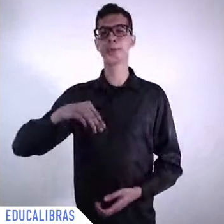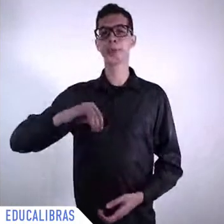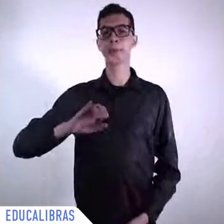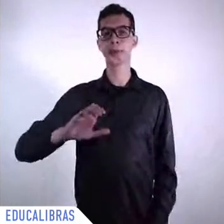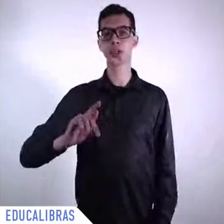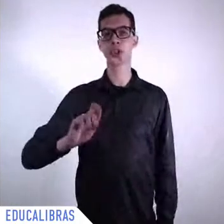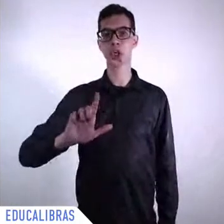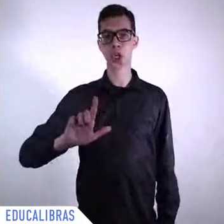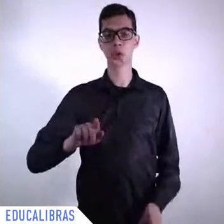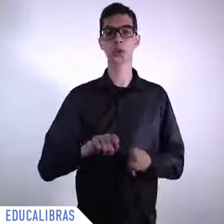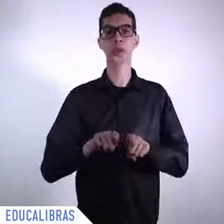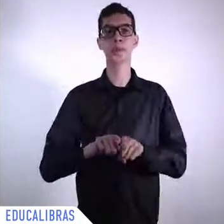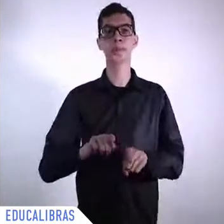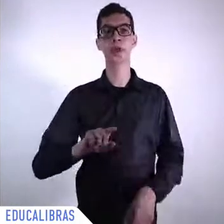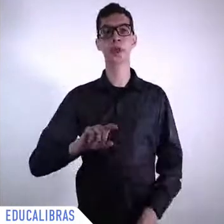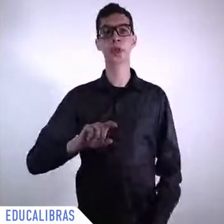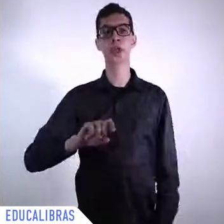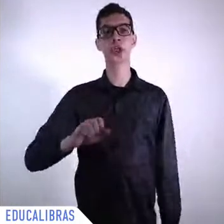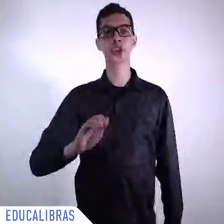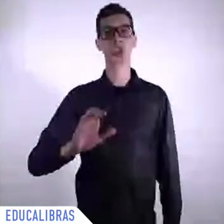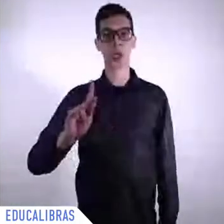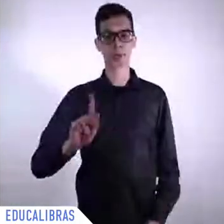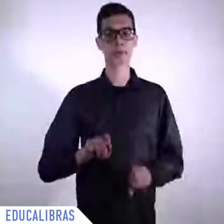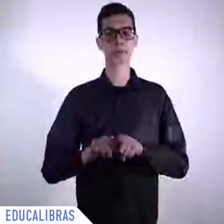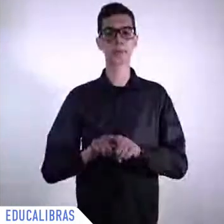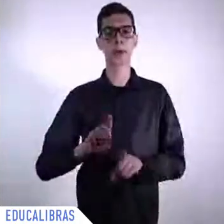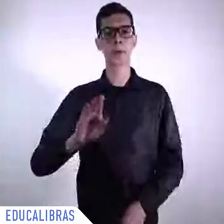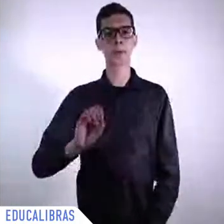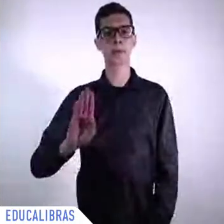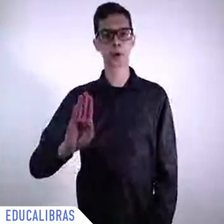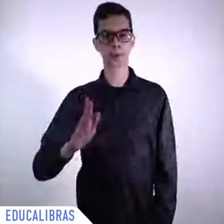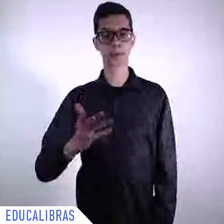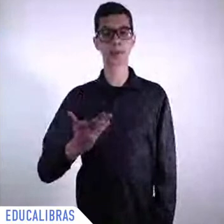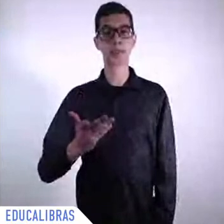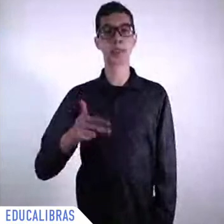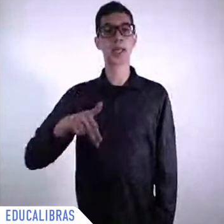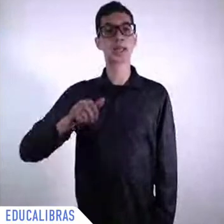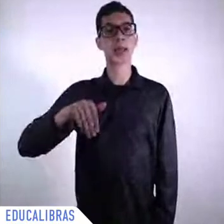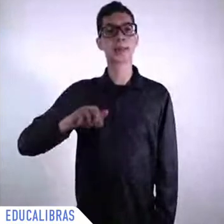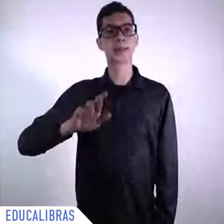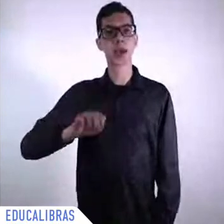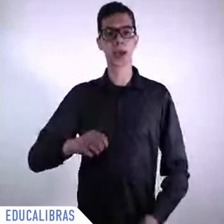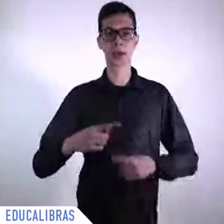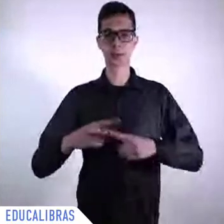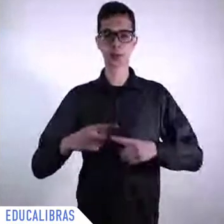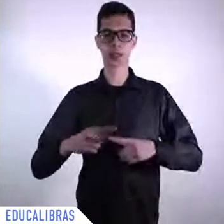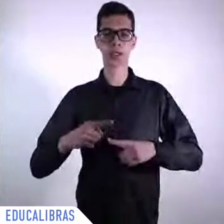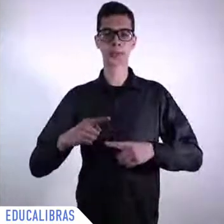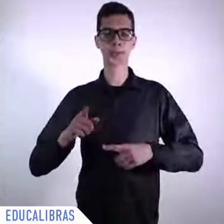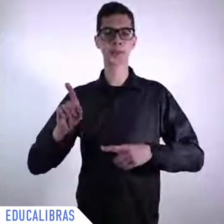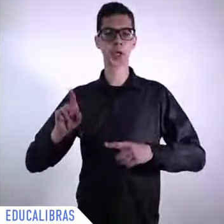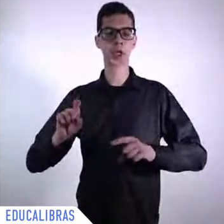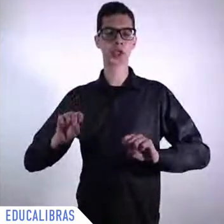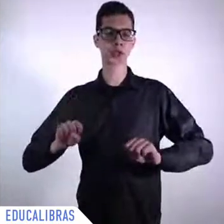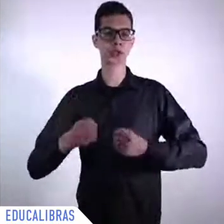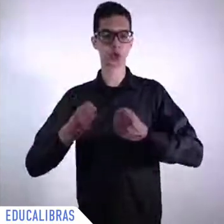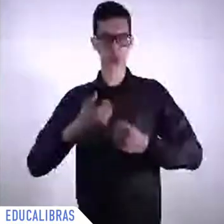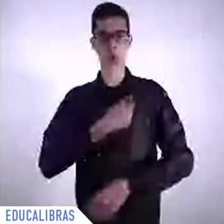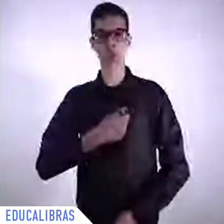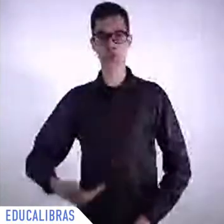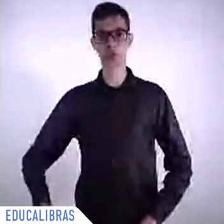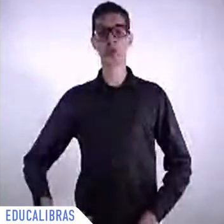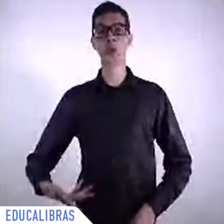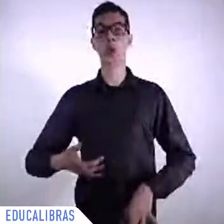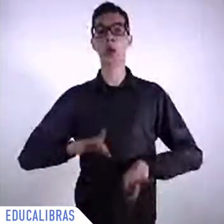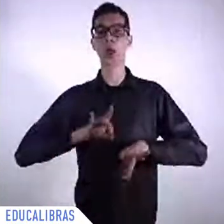Australian government, apparently the successive Australian governments have taken it away from its site, which I don't understand why, but, well, I understand